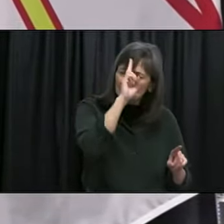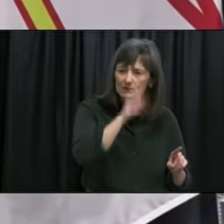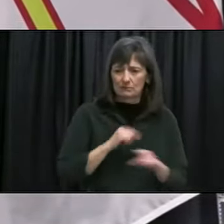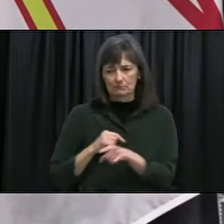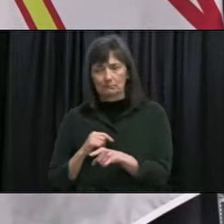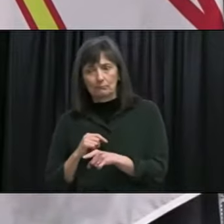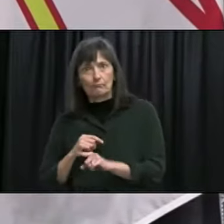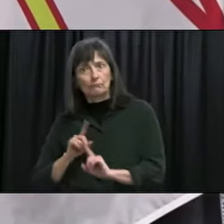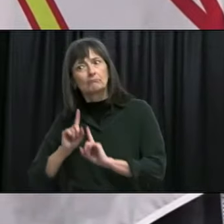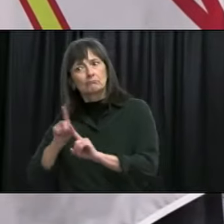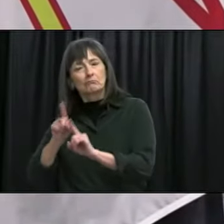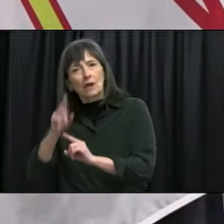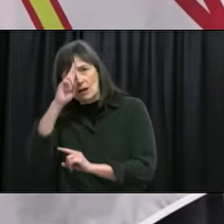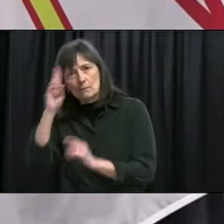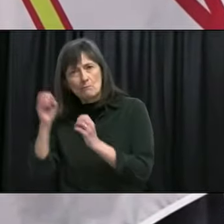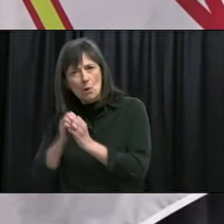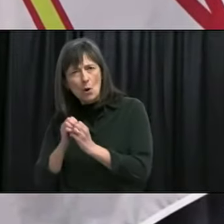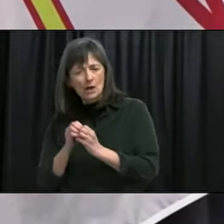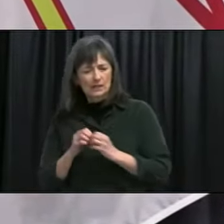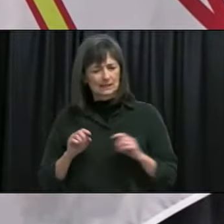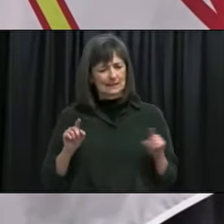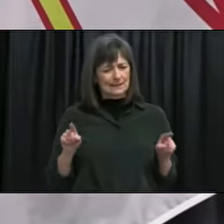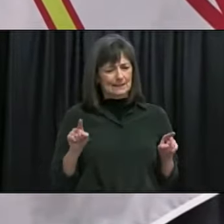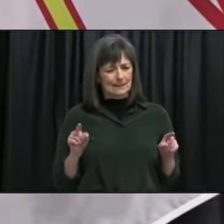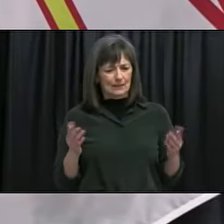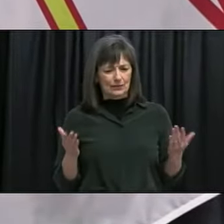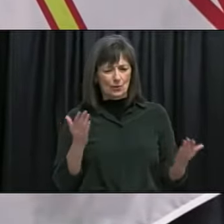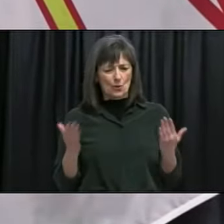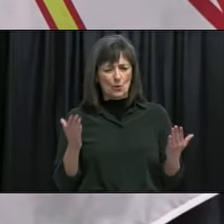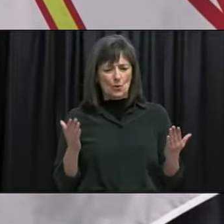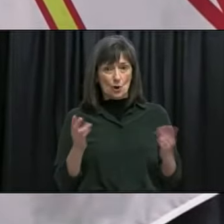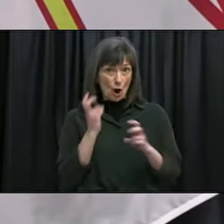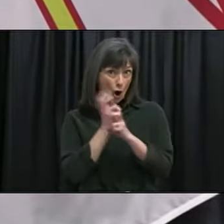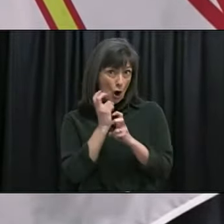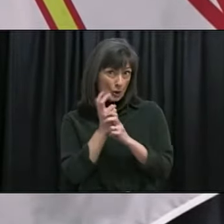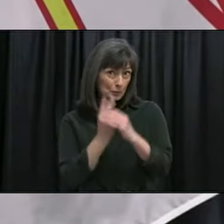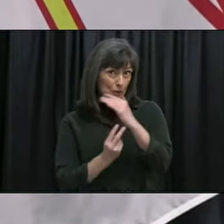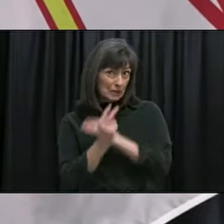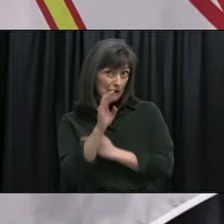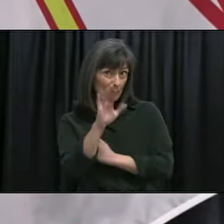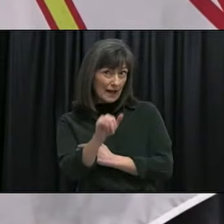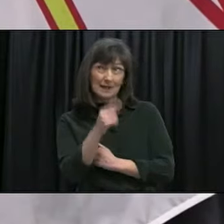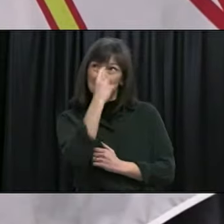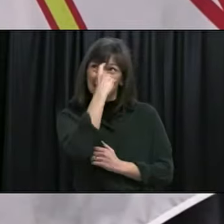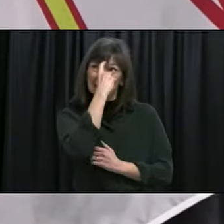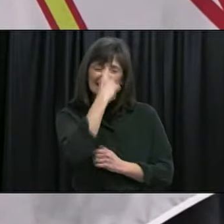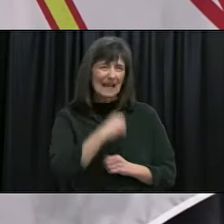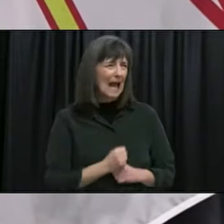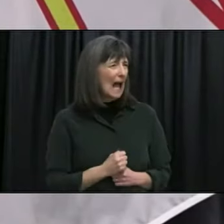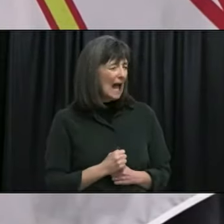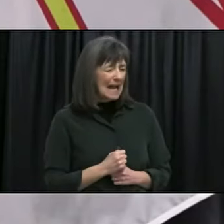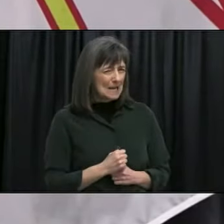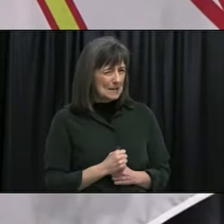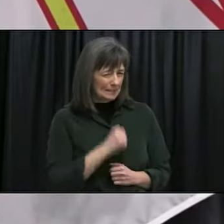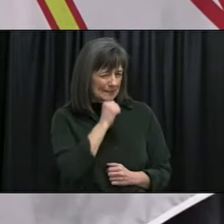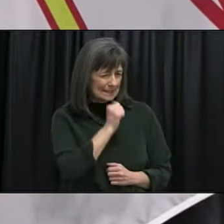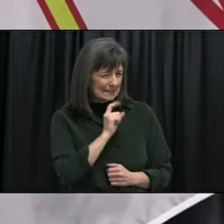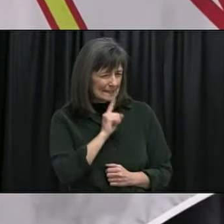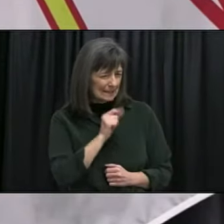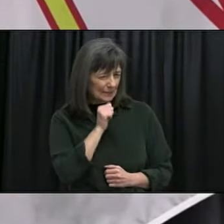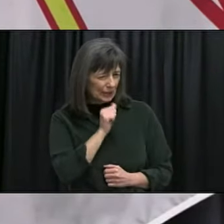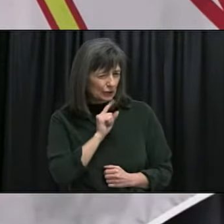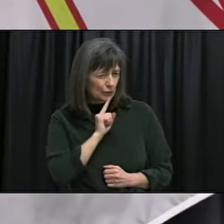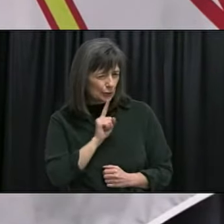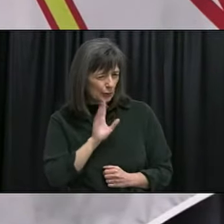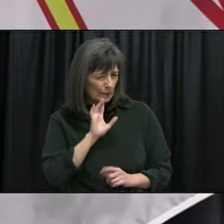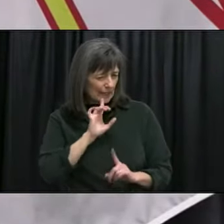has been COVID positive primarily if that makes sense no I'm still not getting the intent I think of the question I just want